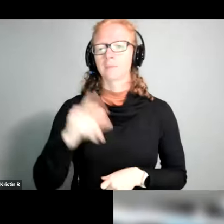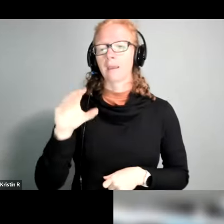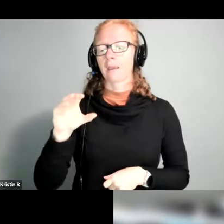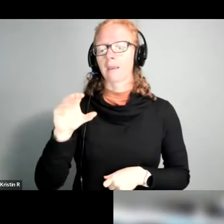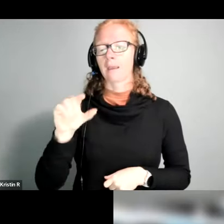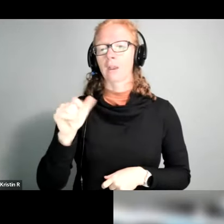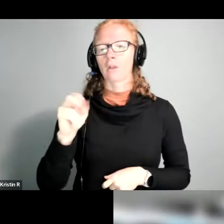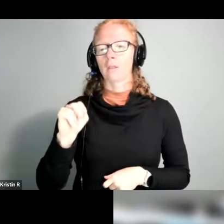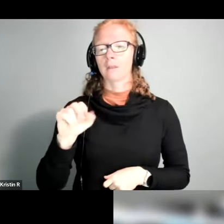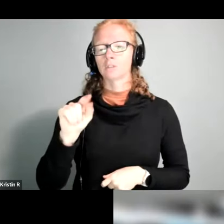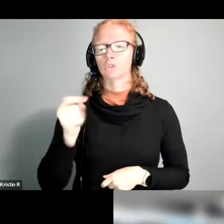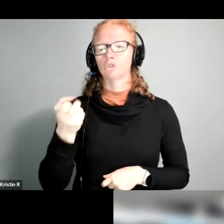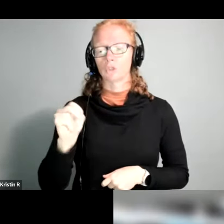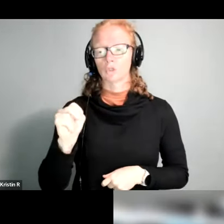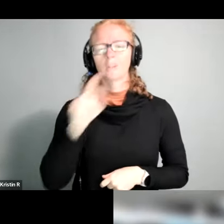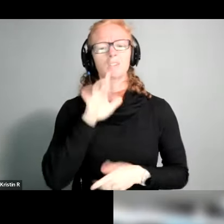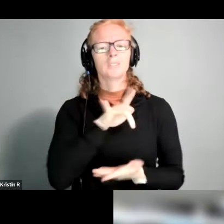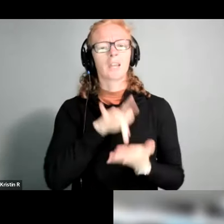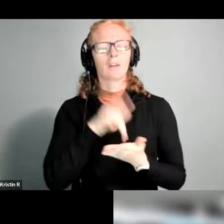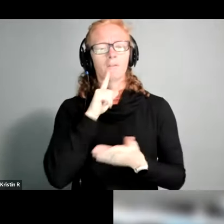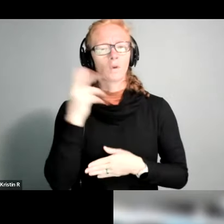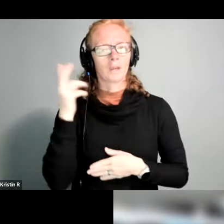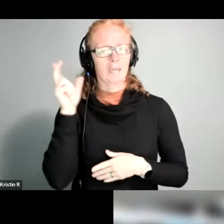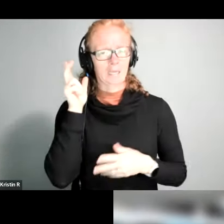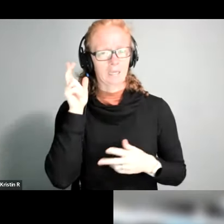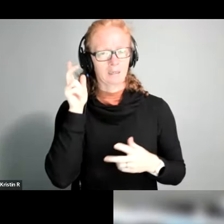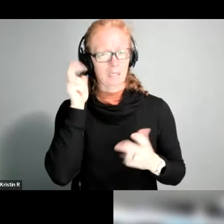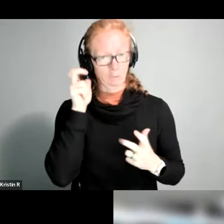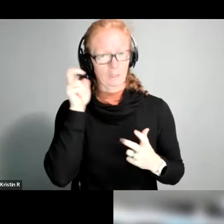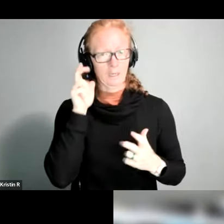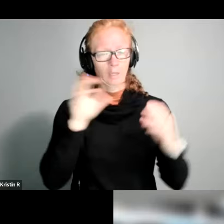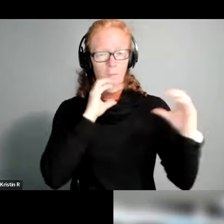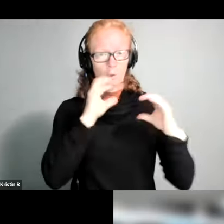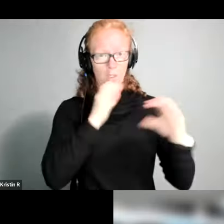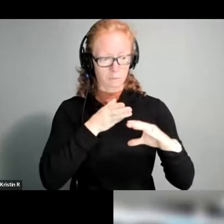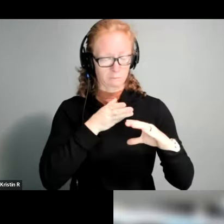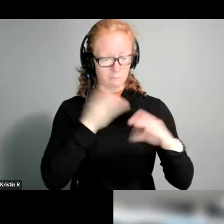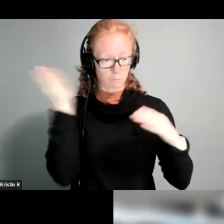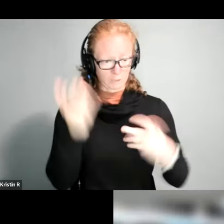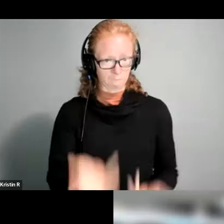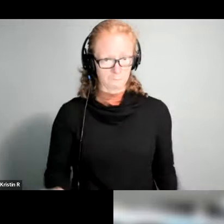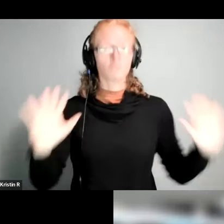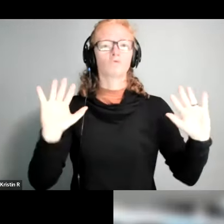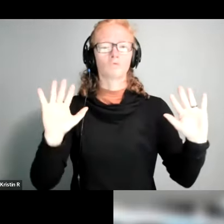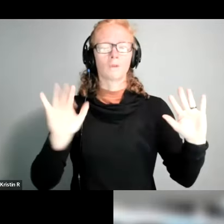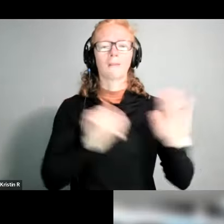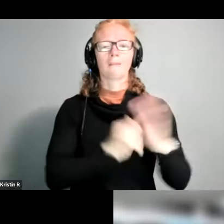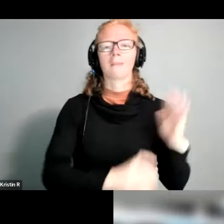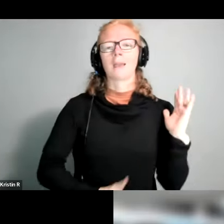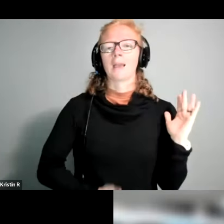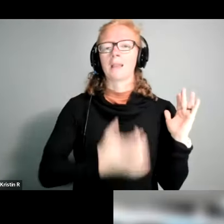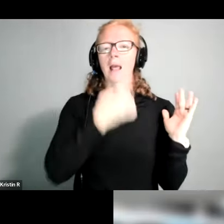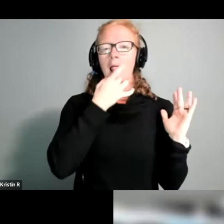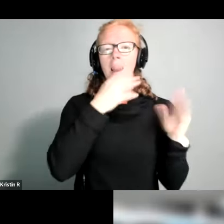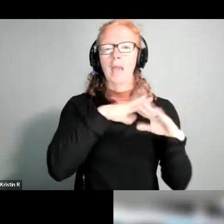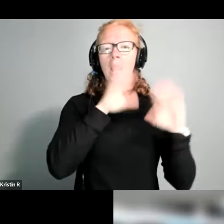outreach and strategic services after the center for hearing and communication presentation we will hear from the lighthouse guild about